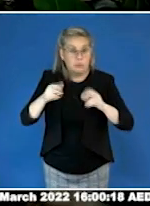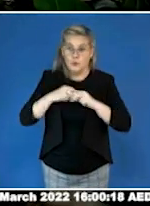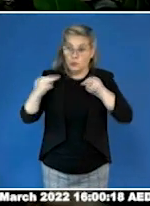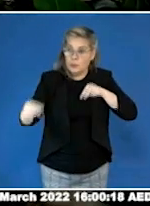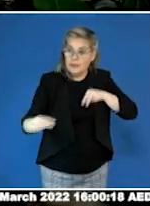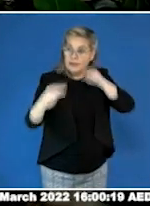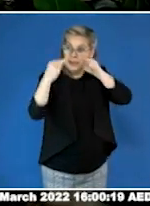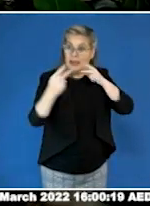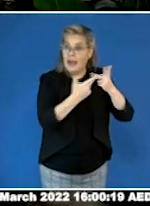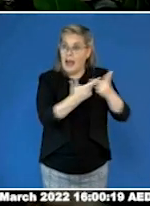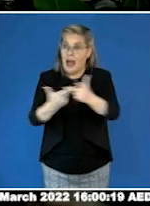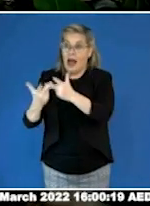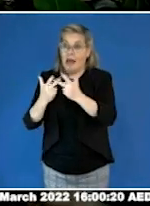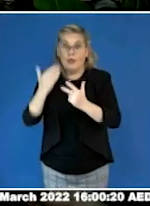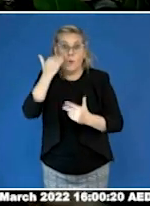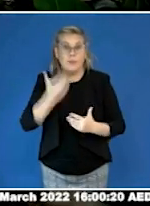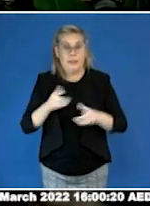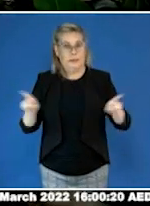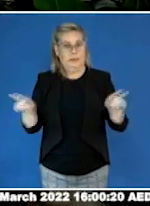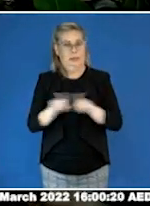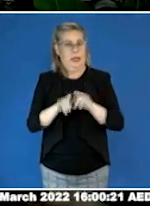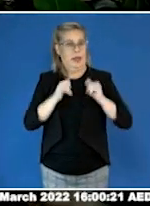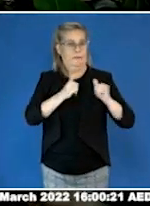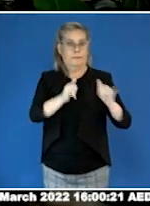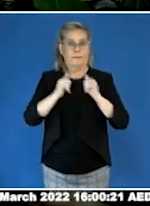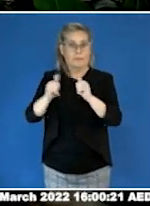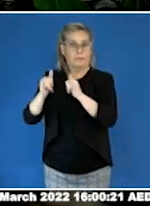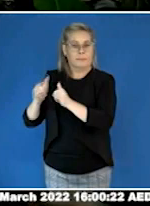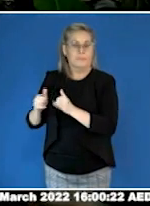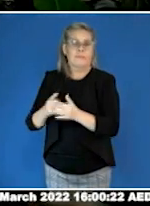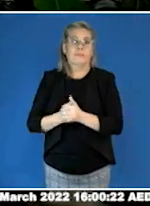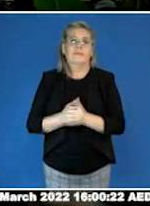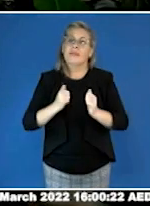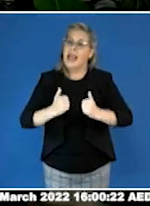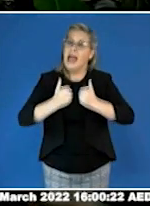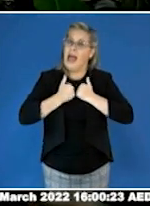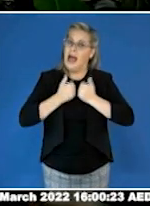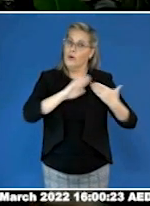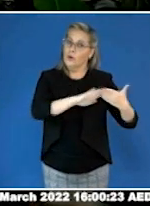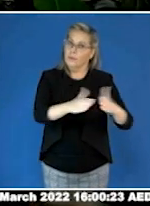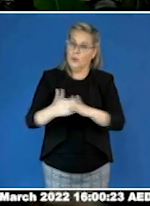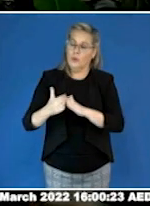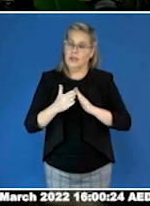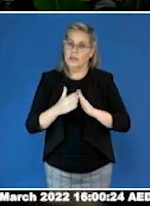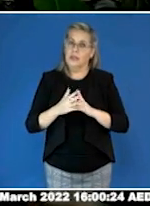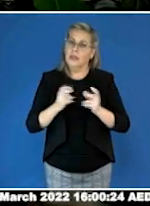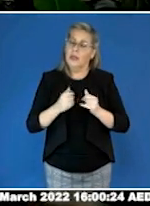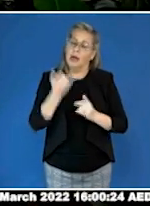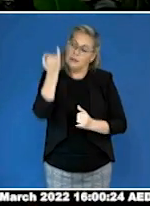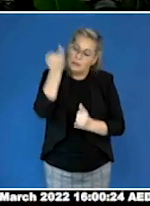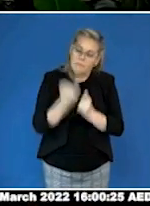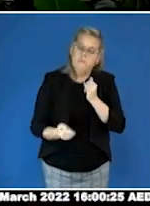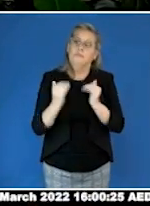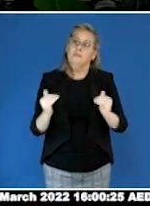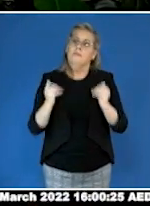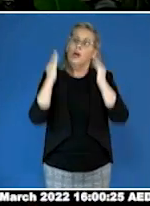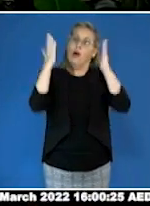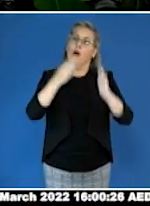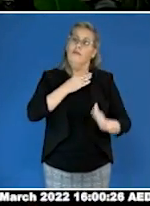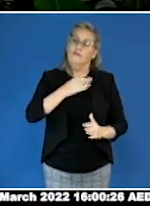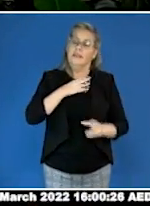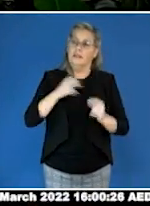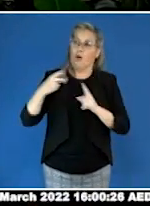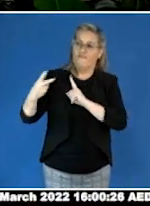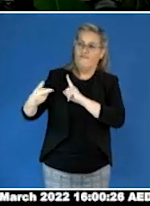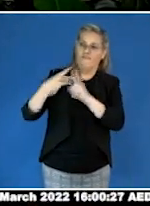the specific vulnerabilities our community face in relation to violence in all its forms. There are